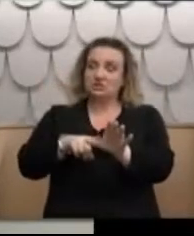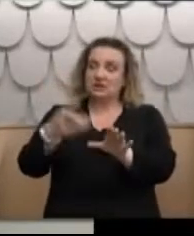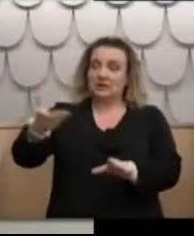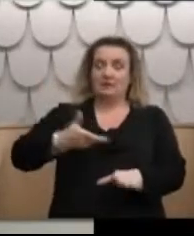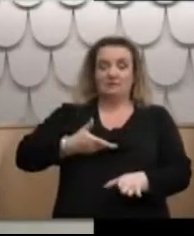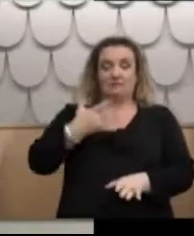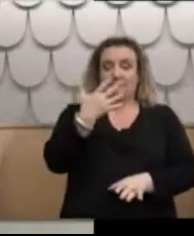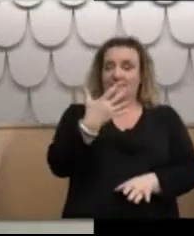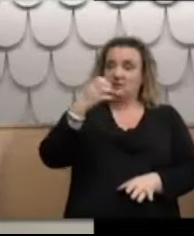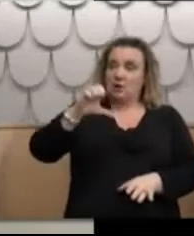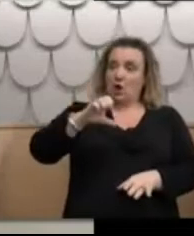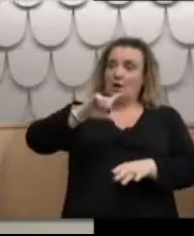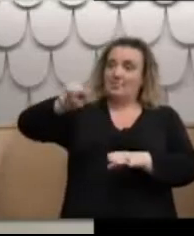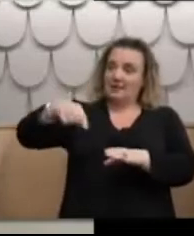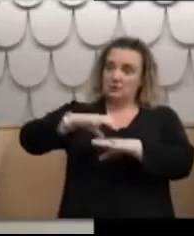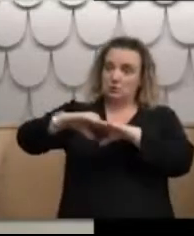for what I went through in Lake Ellets.